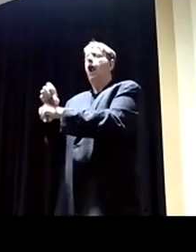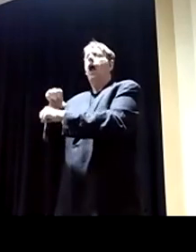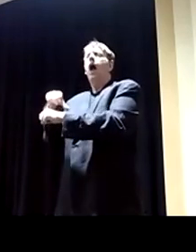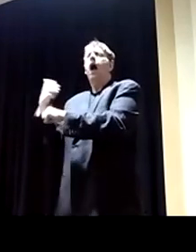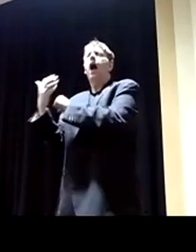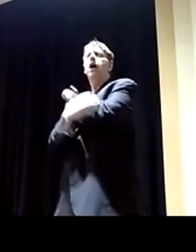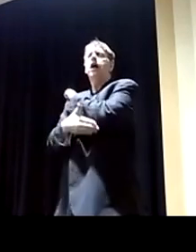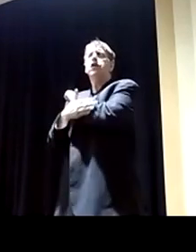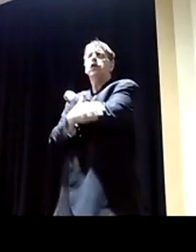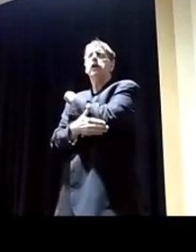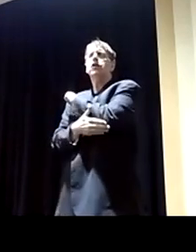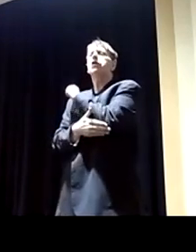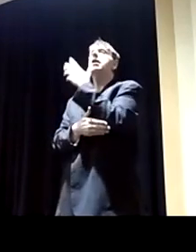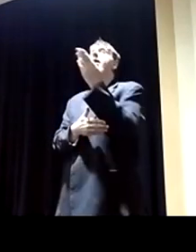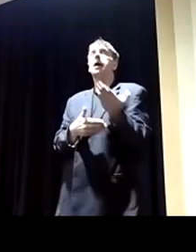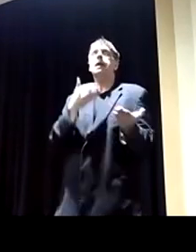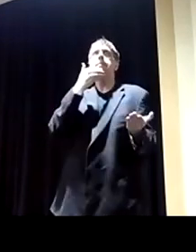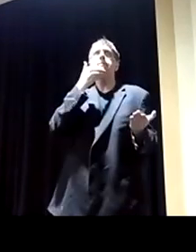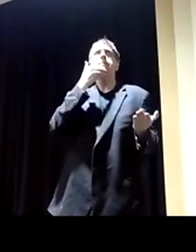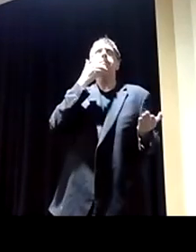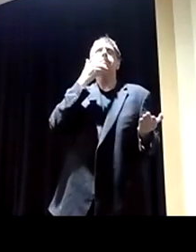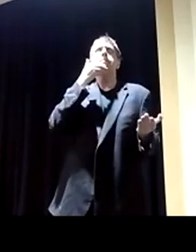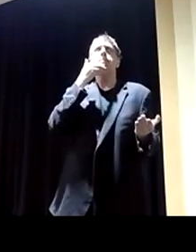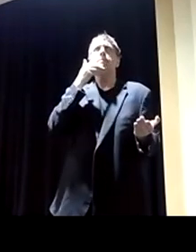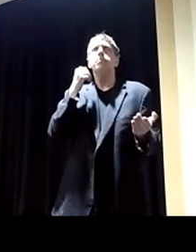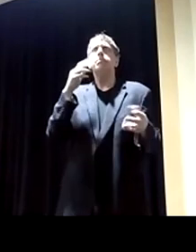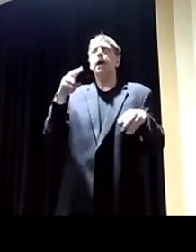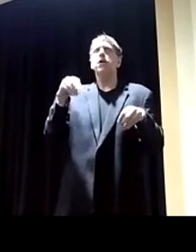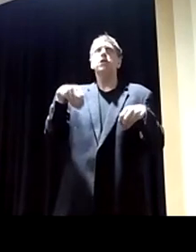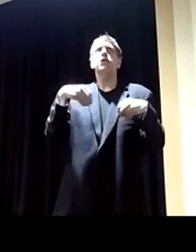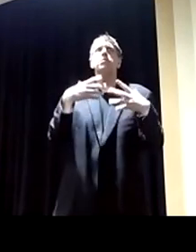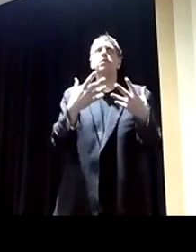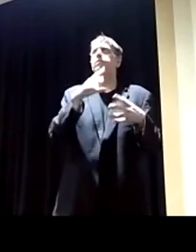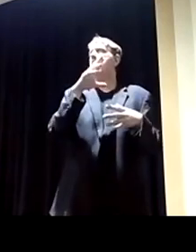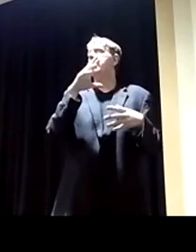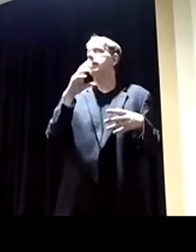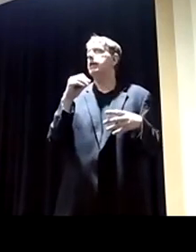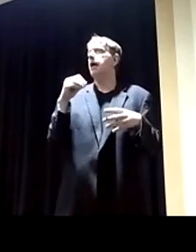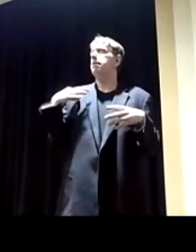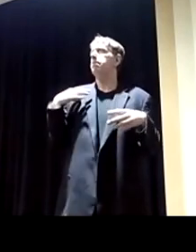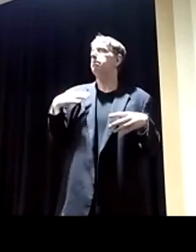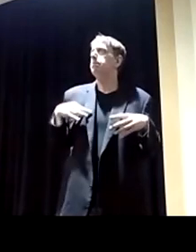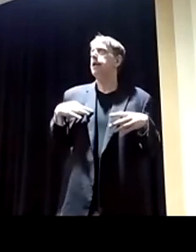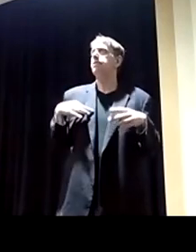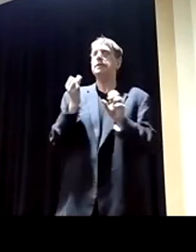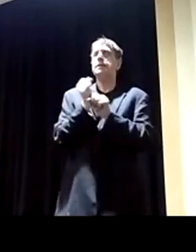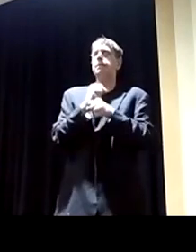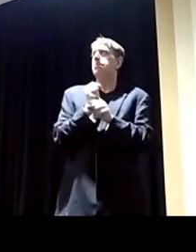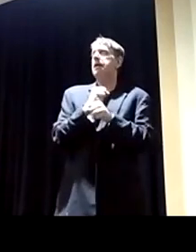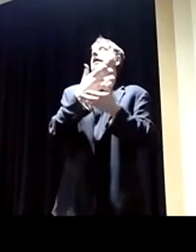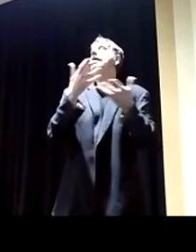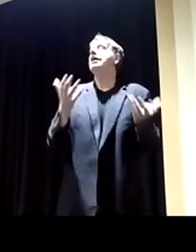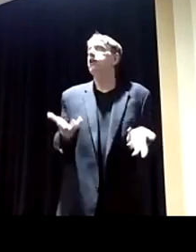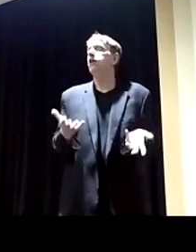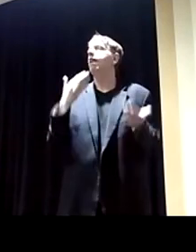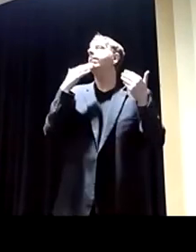benefit, it would give carrots to companies who built solar, who made solar powers, solar cells. Thank you here.